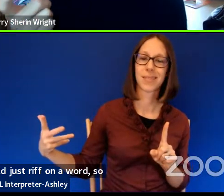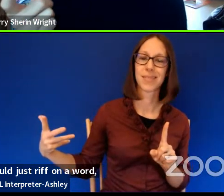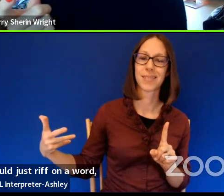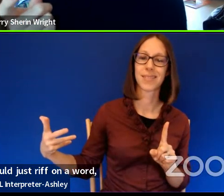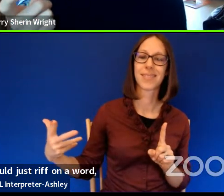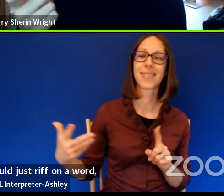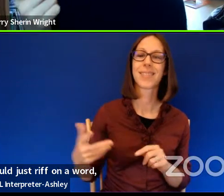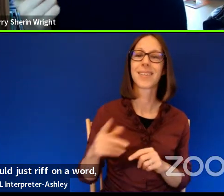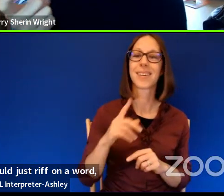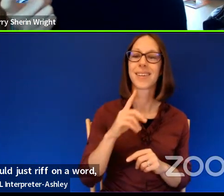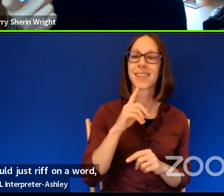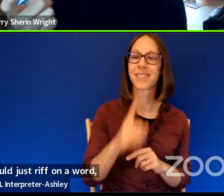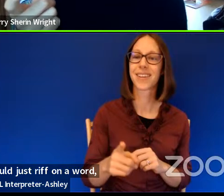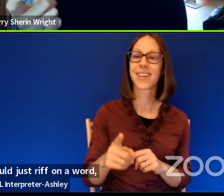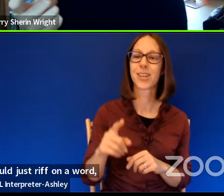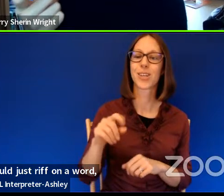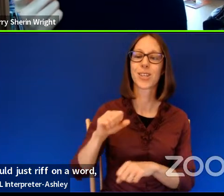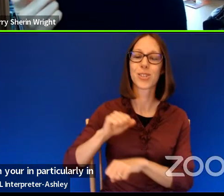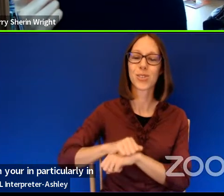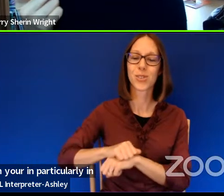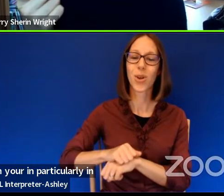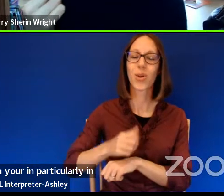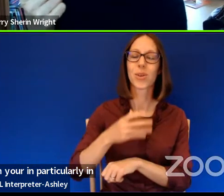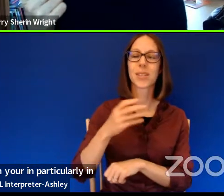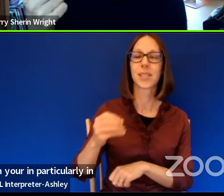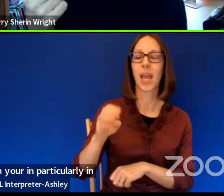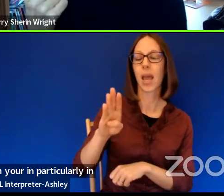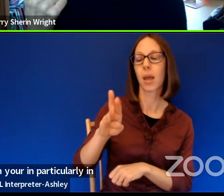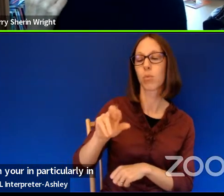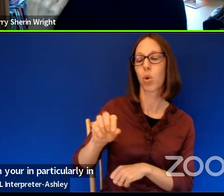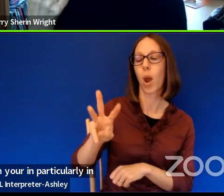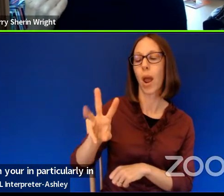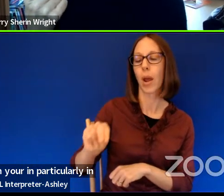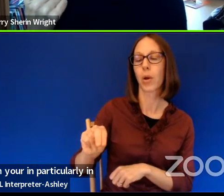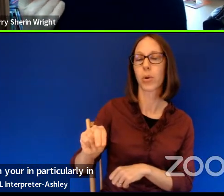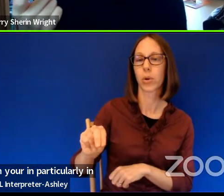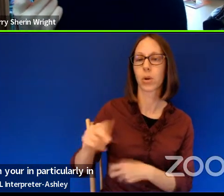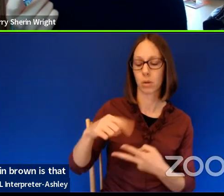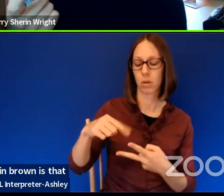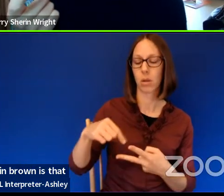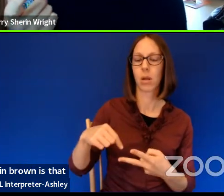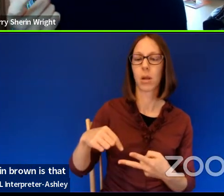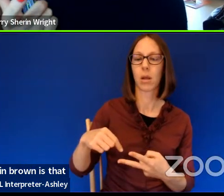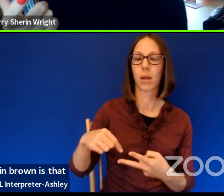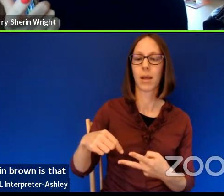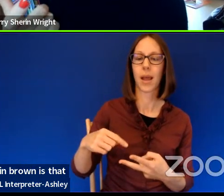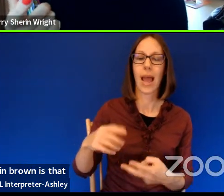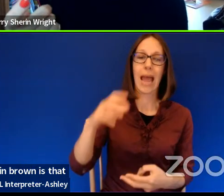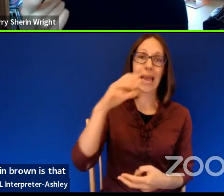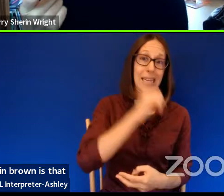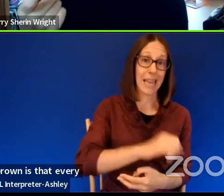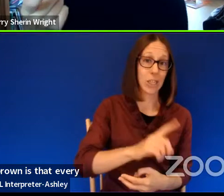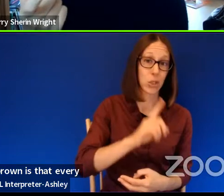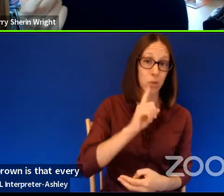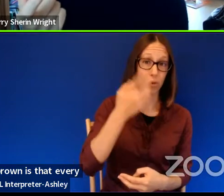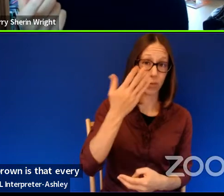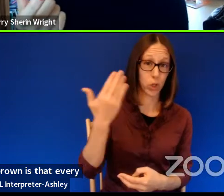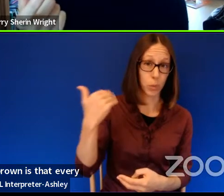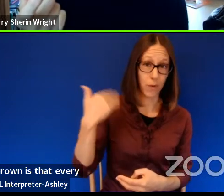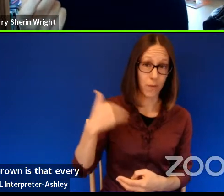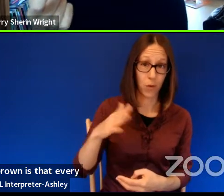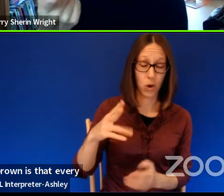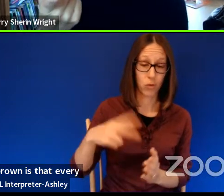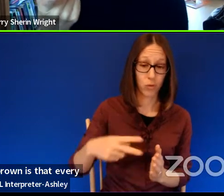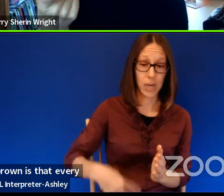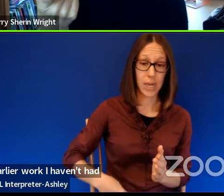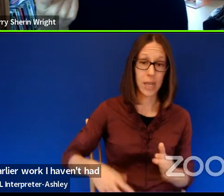particularly in stones and then also in Brown is that, um, every time I'm guessing this is true for earlier work, I haven't had a chance